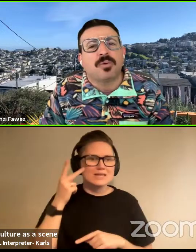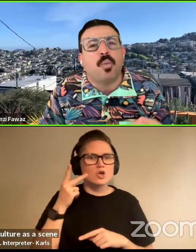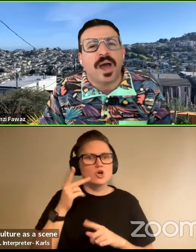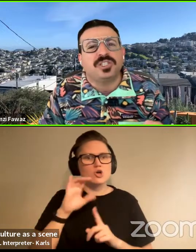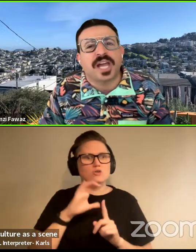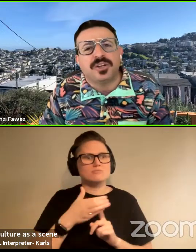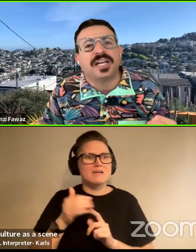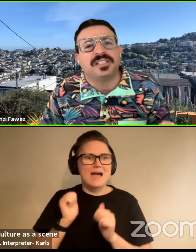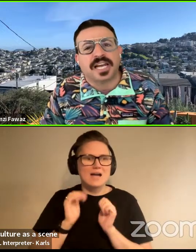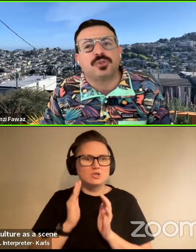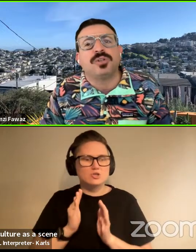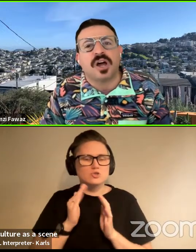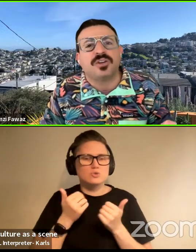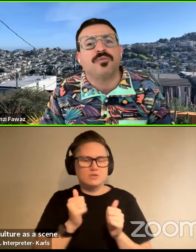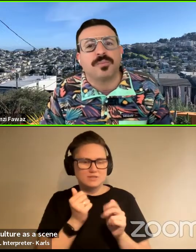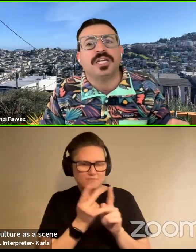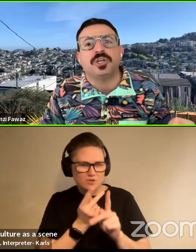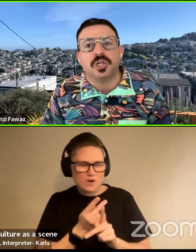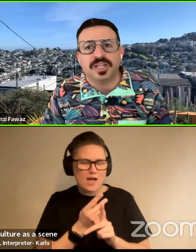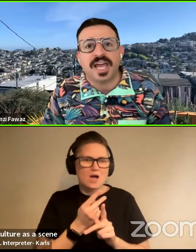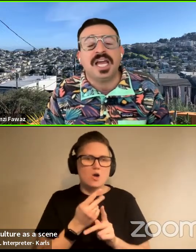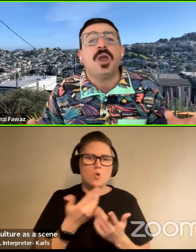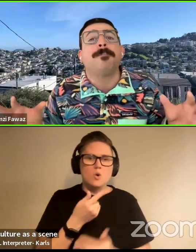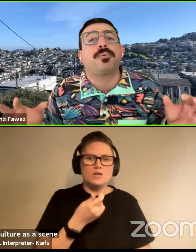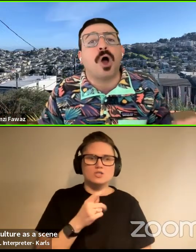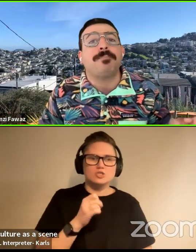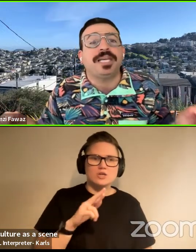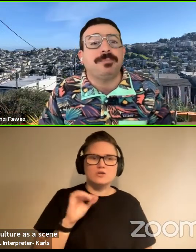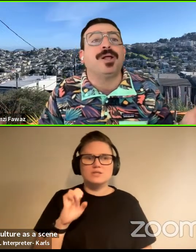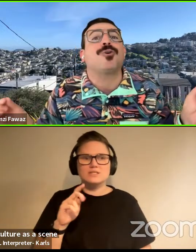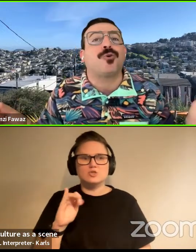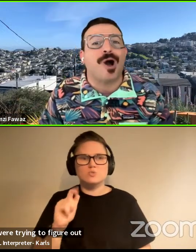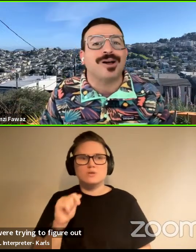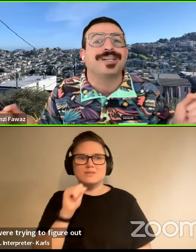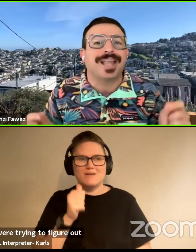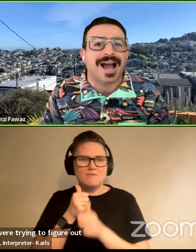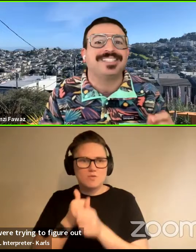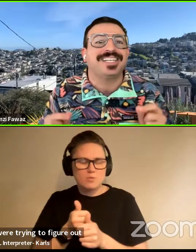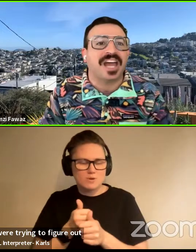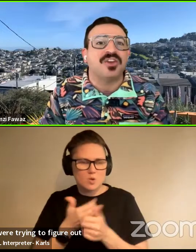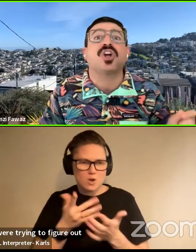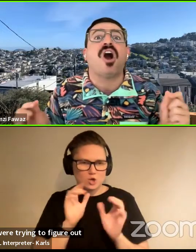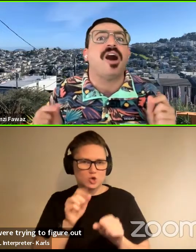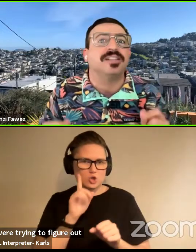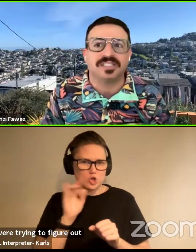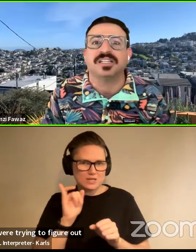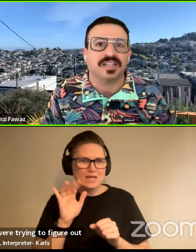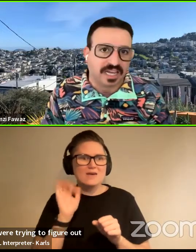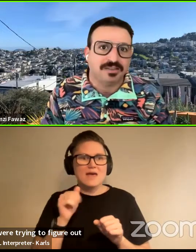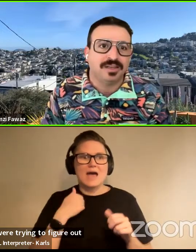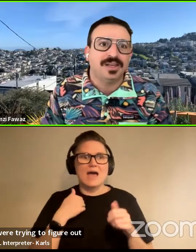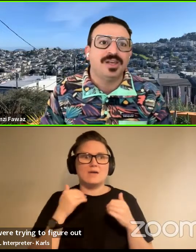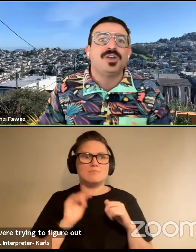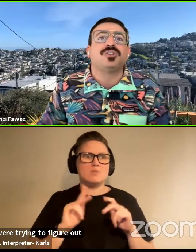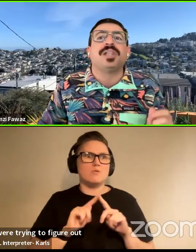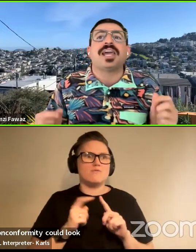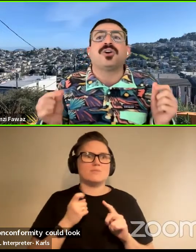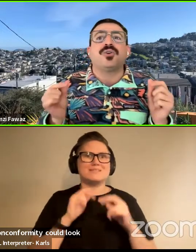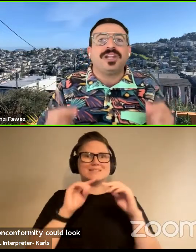figure out like what gender and sexual nonconformity could look like brought people across class together constantly.